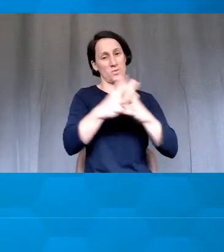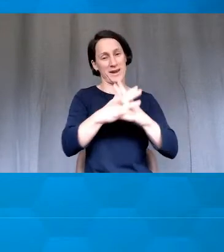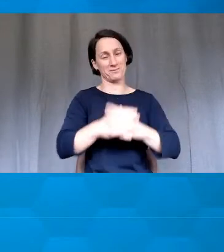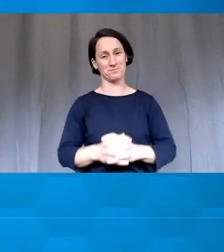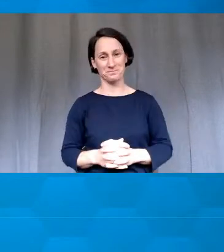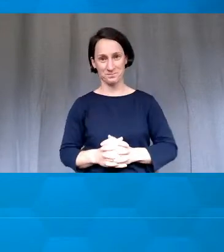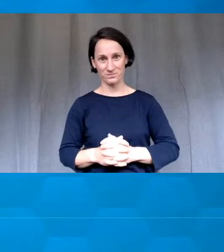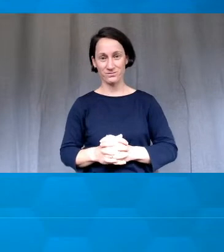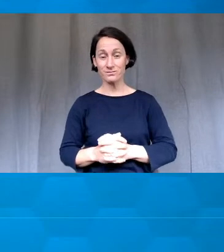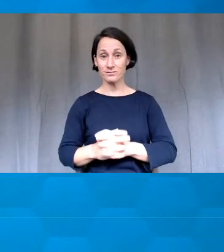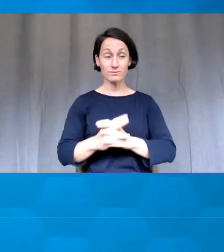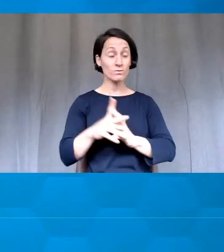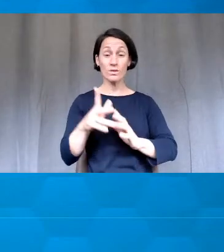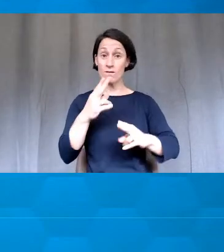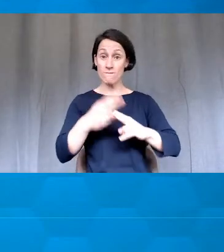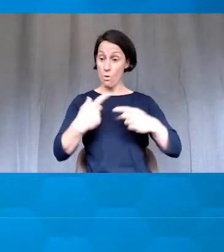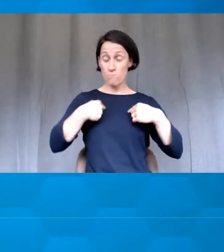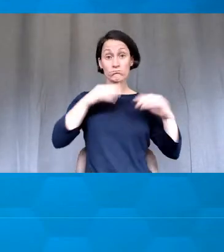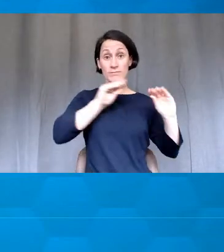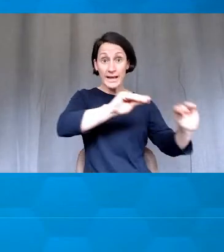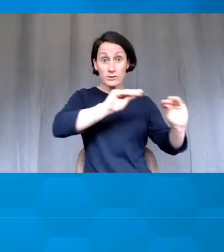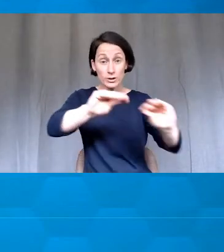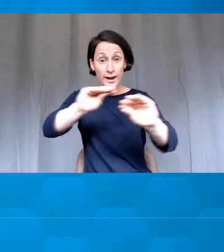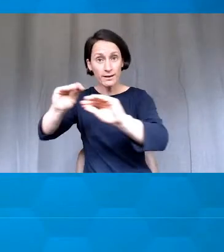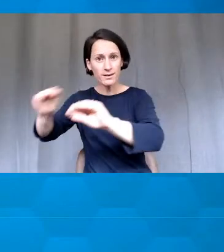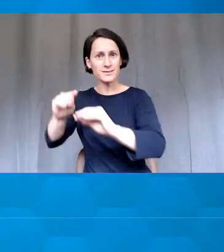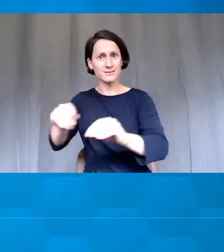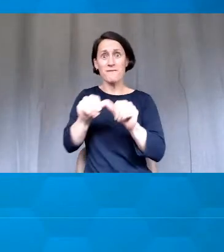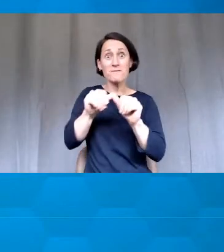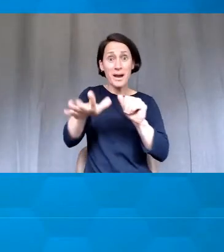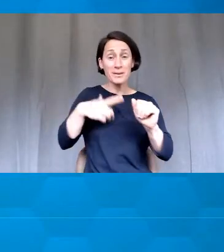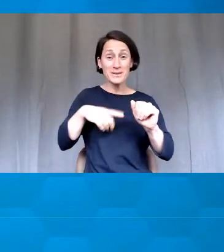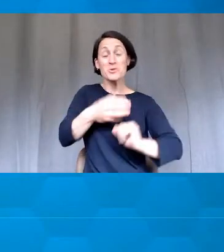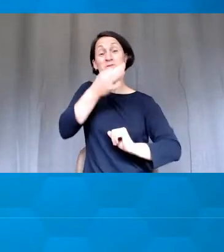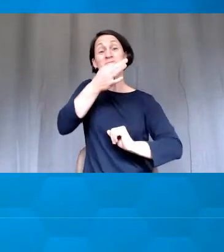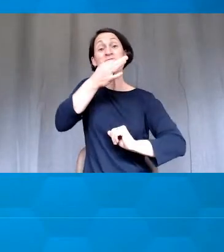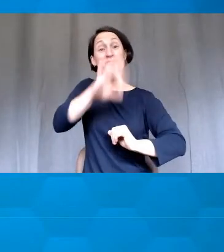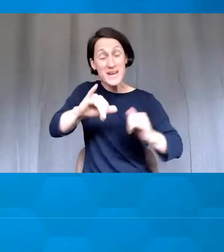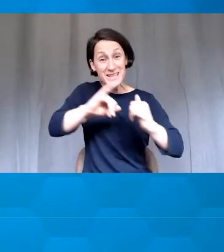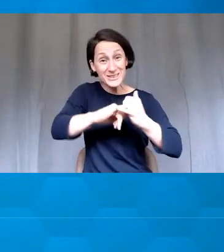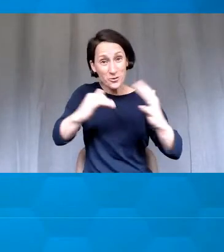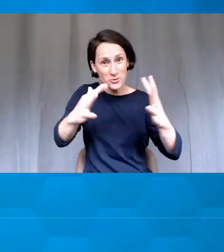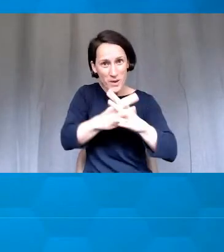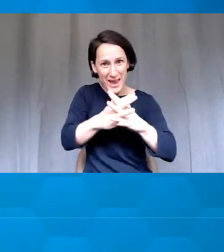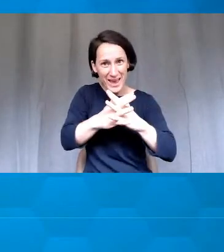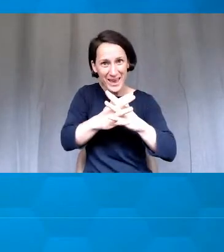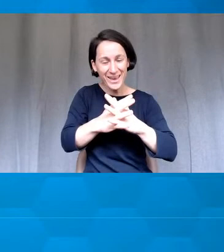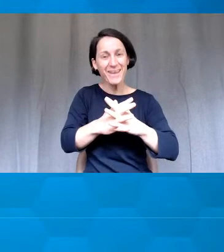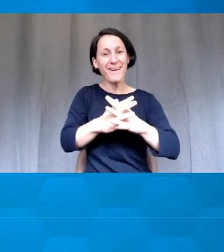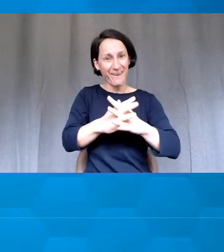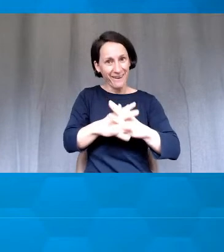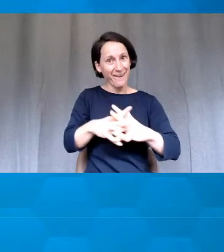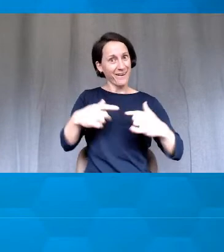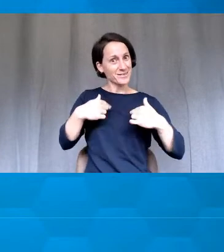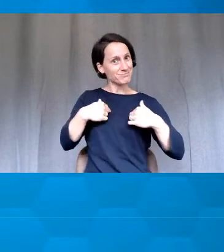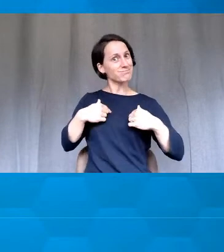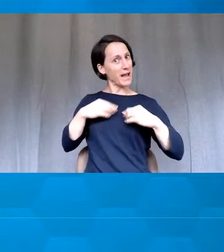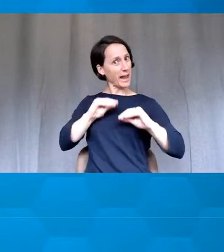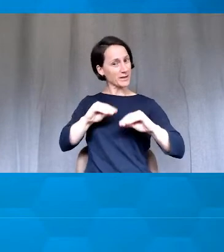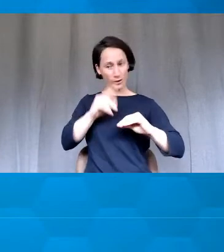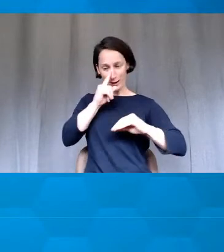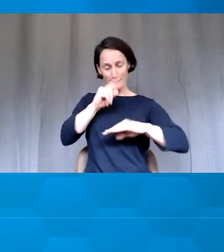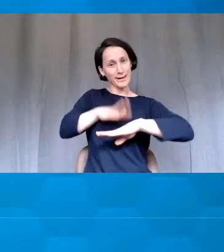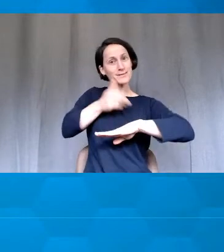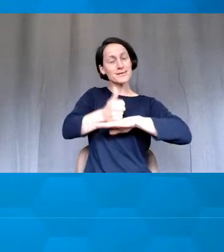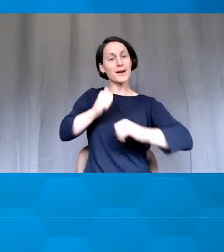For educators, the really cool thing is that this is free, and we get a free account as we're educators, and that gives us the capacity to